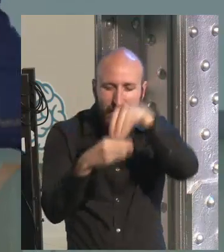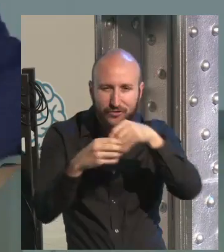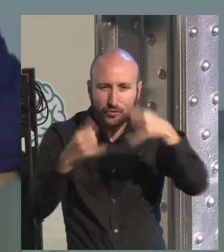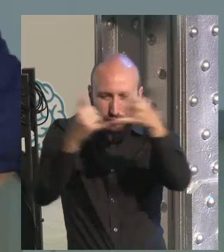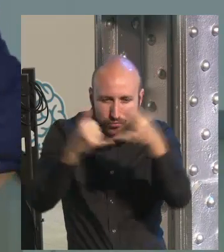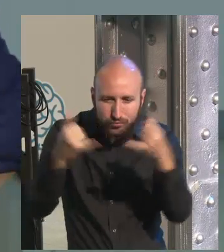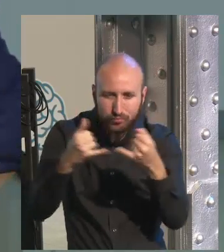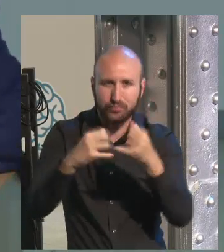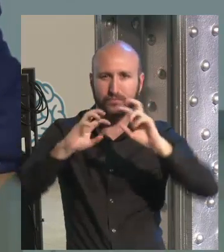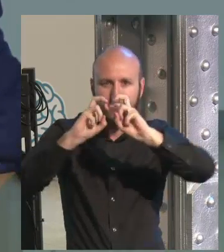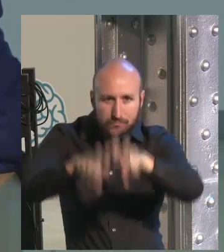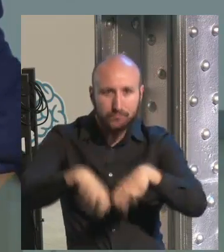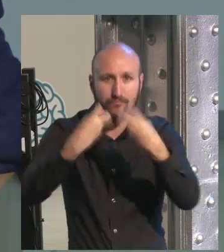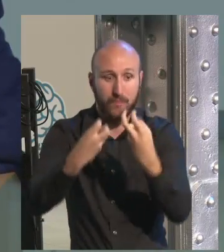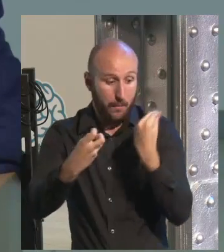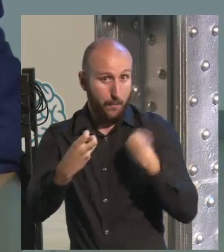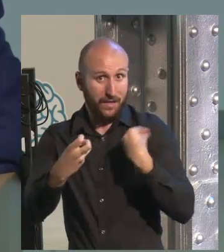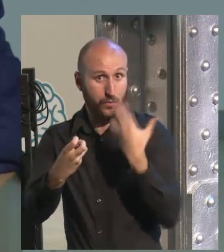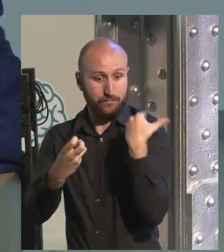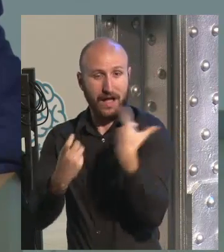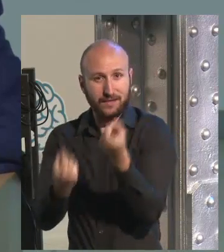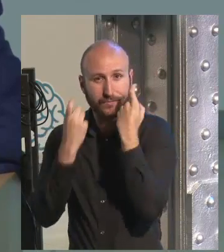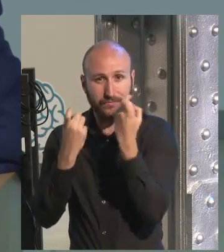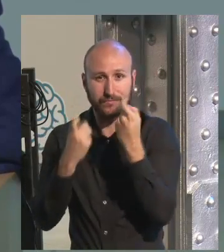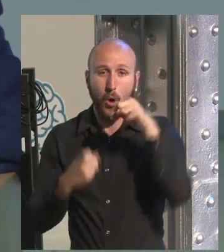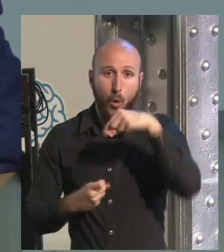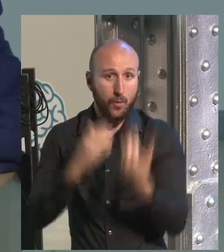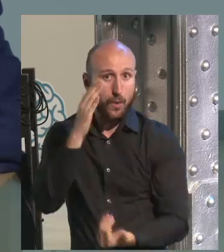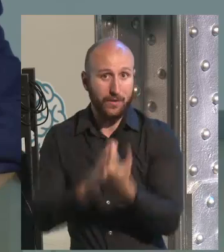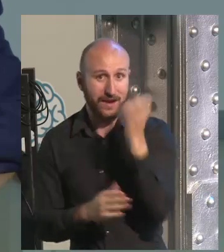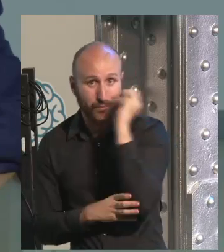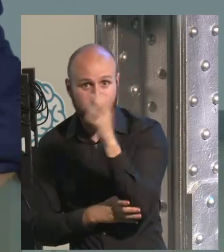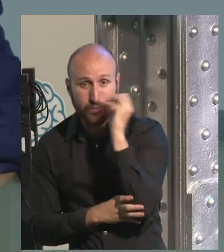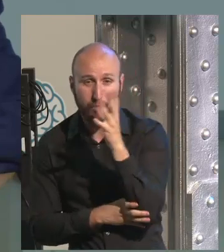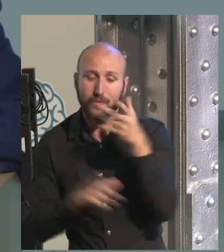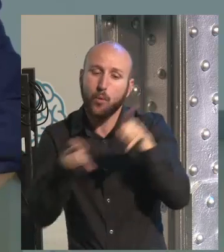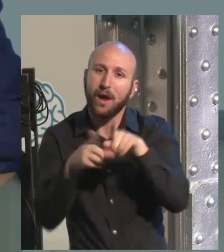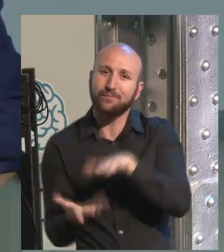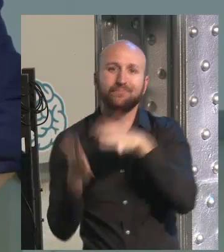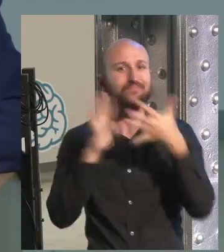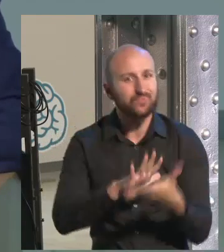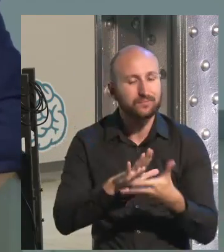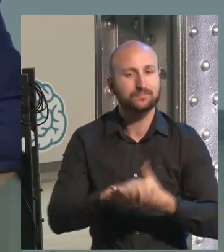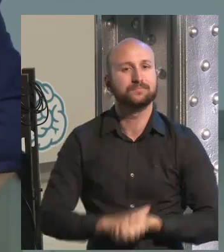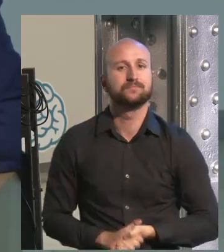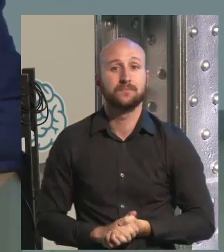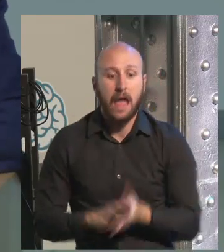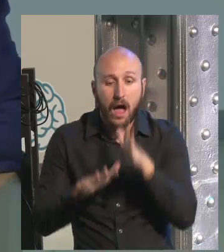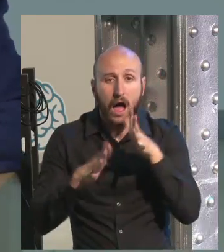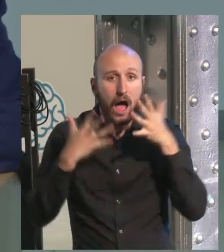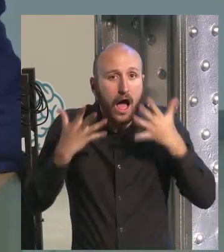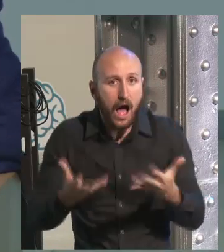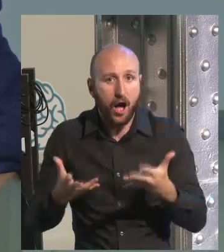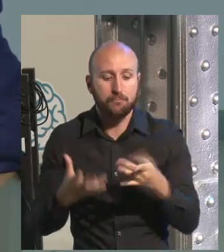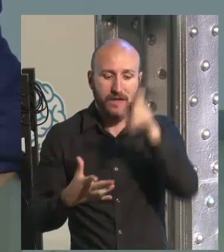known, if I only had known about this before. So it's rewiring. It's transforming our way of